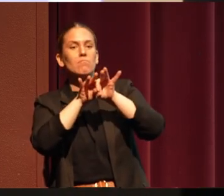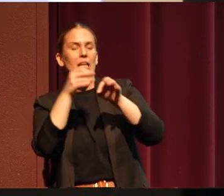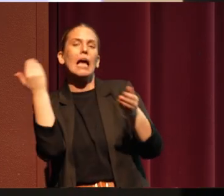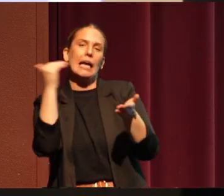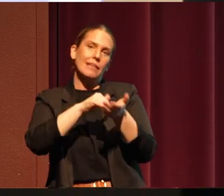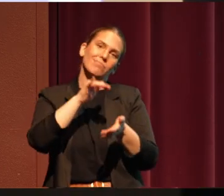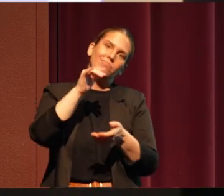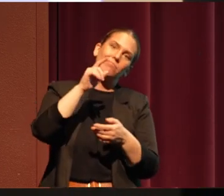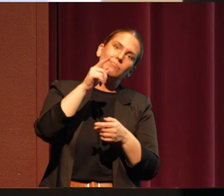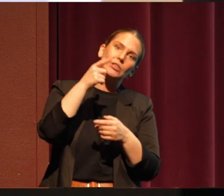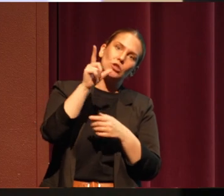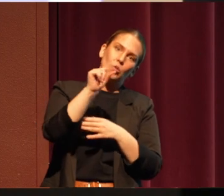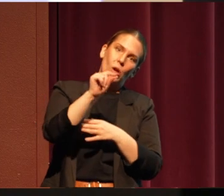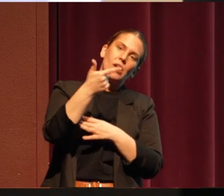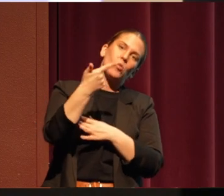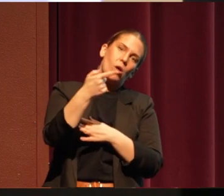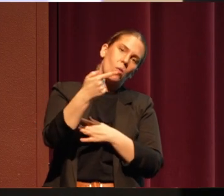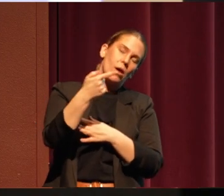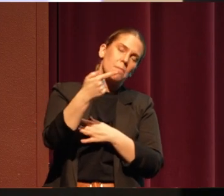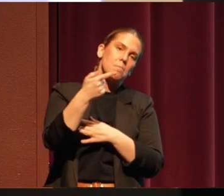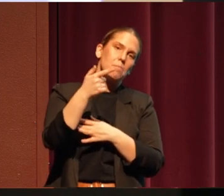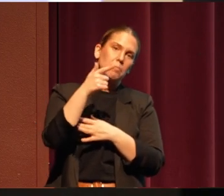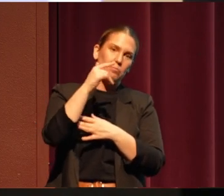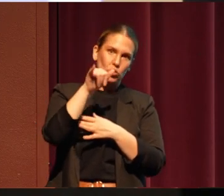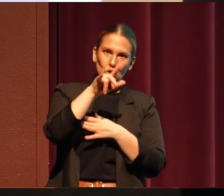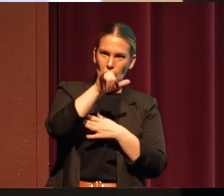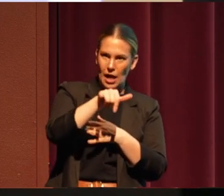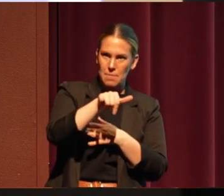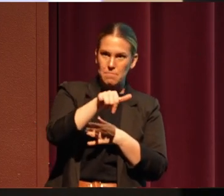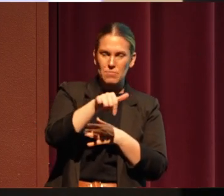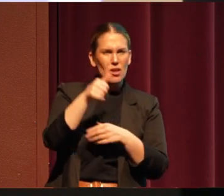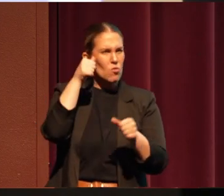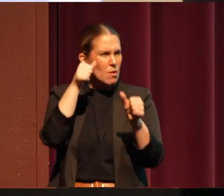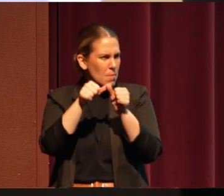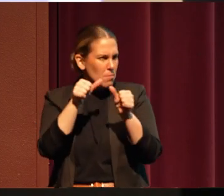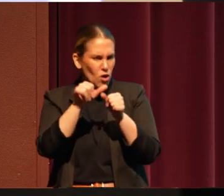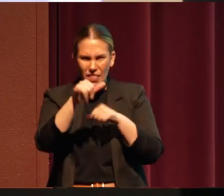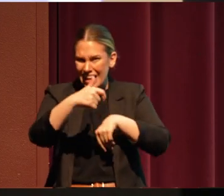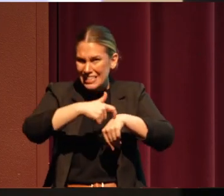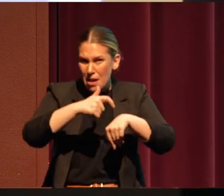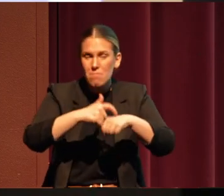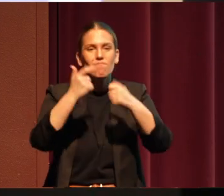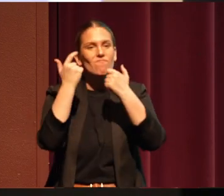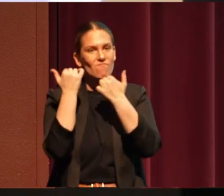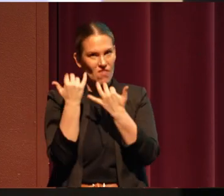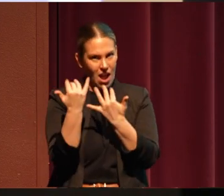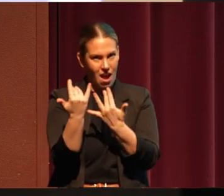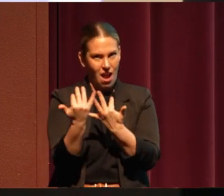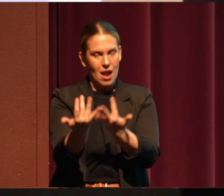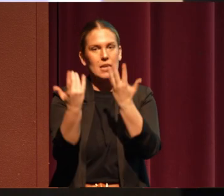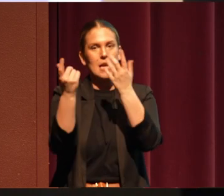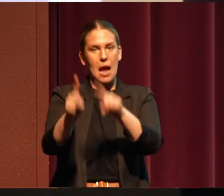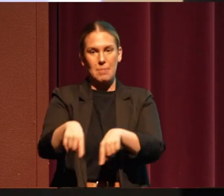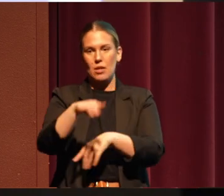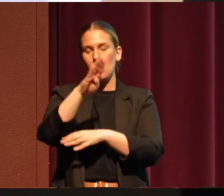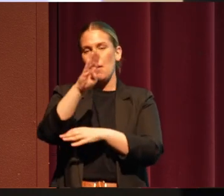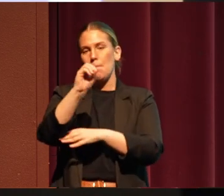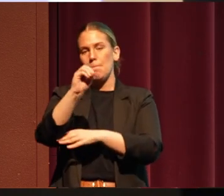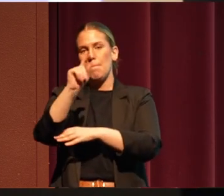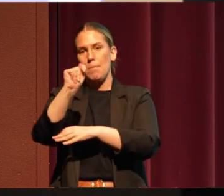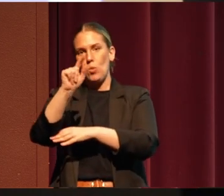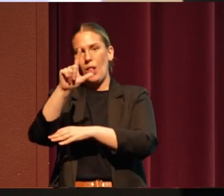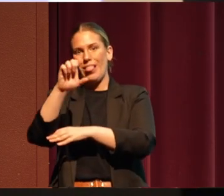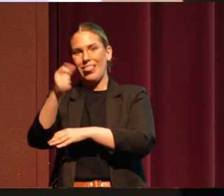2021. And you may not remember, but a fire broke out. And that fire was the bootleg fire.